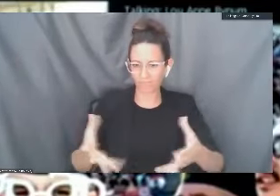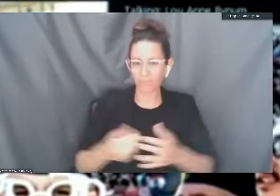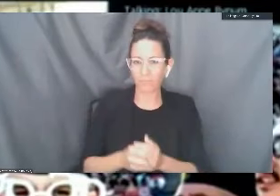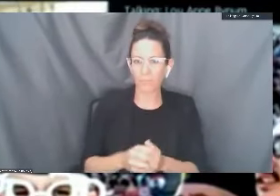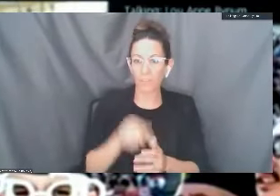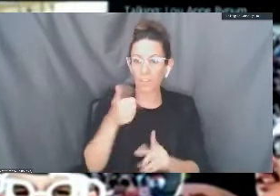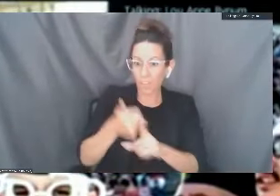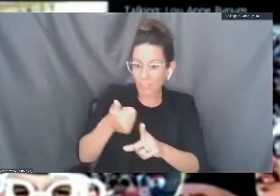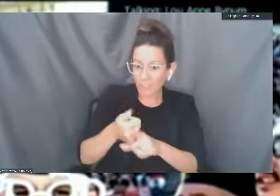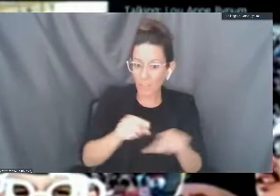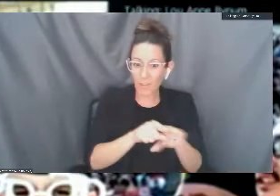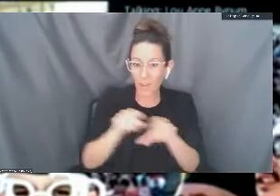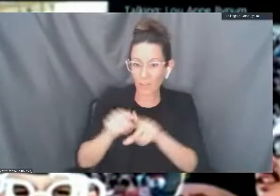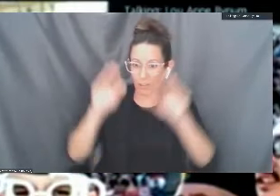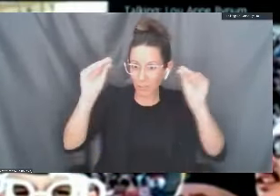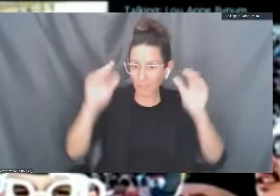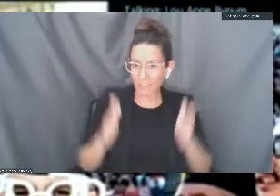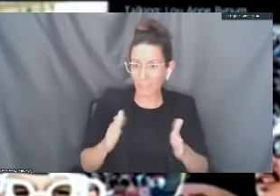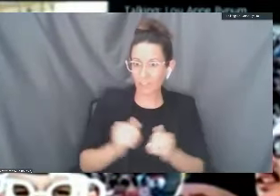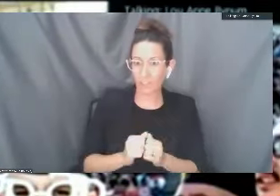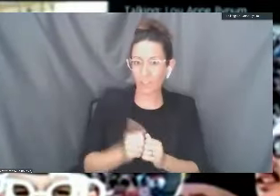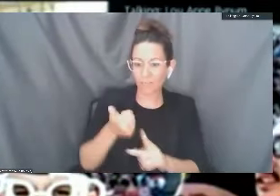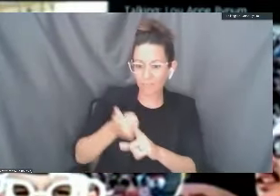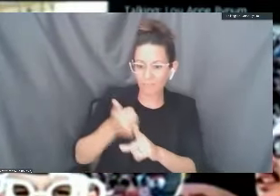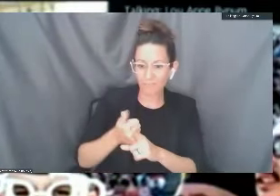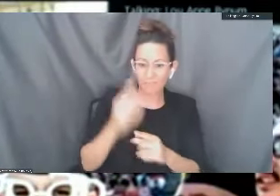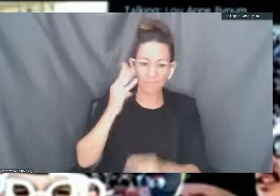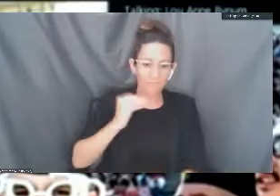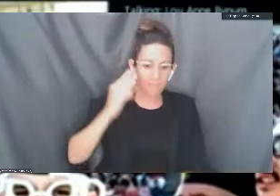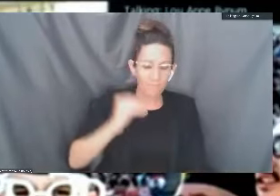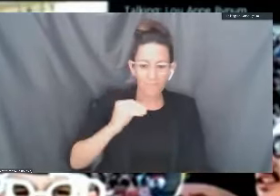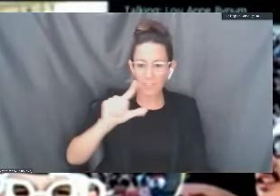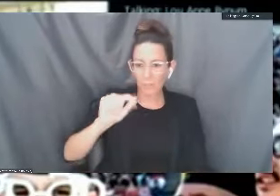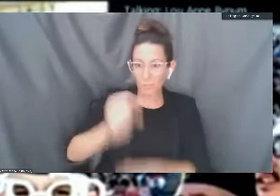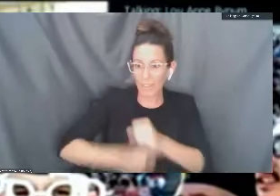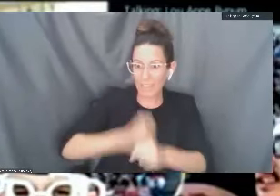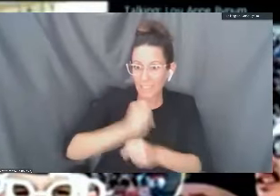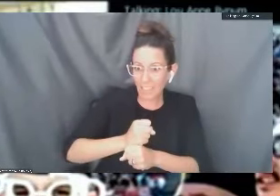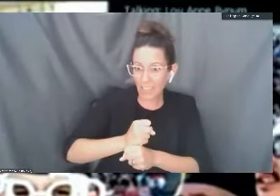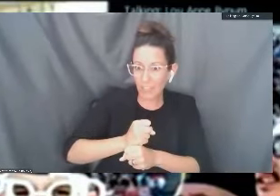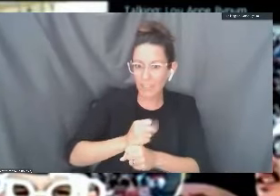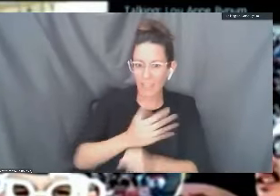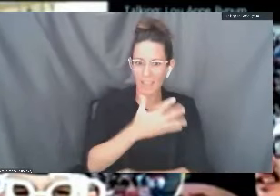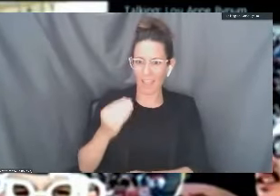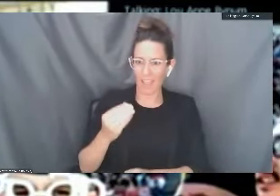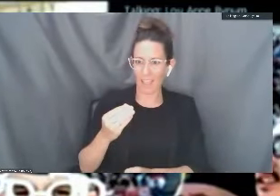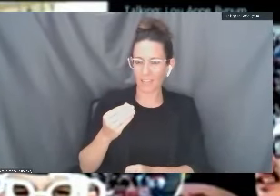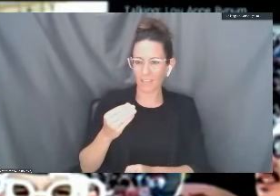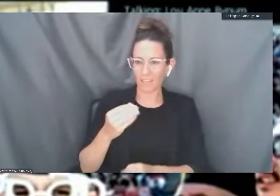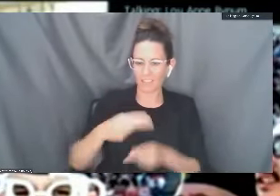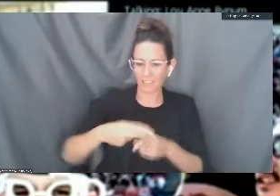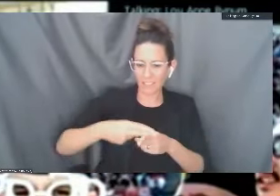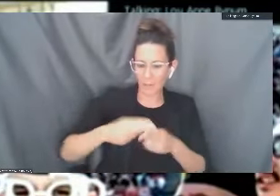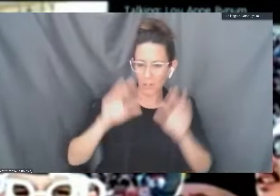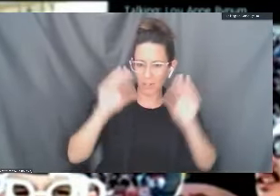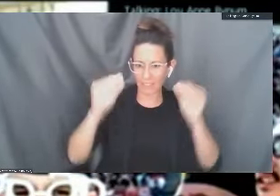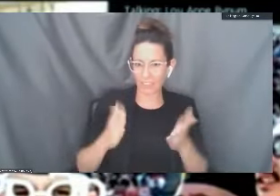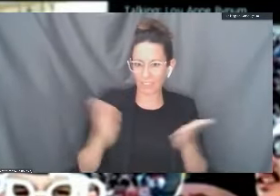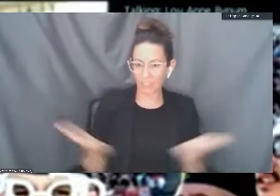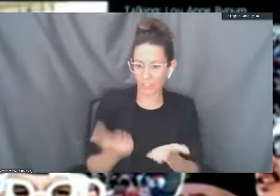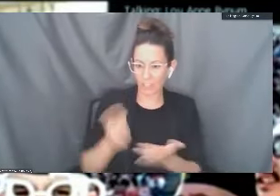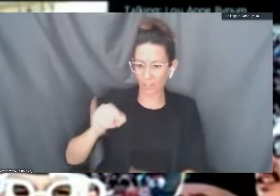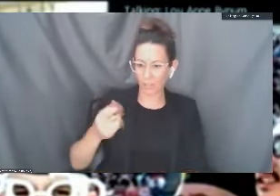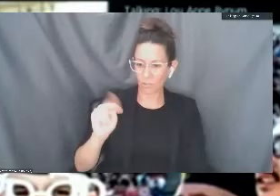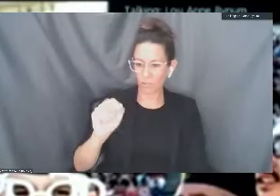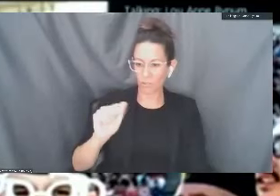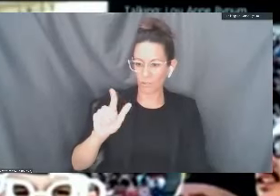is an educator herself, having taught for 20 years and in fact was a teacher, an adjunct teacher here in journalism at